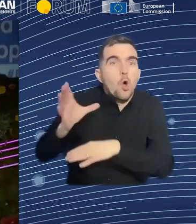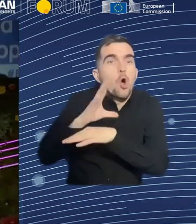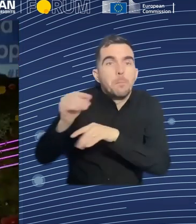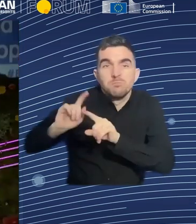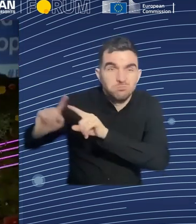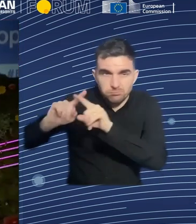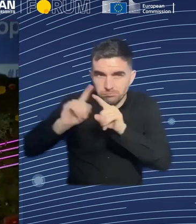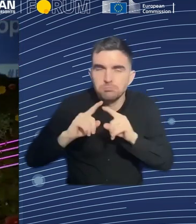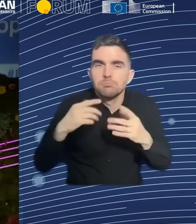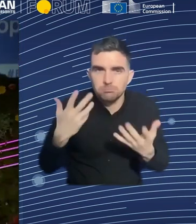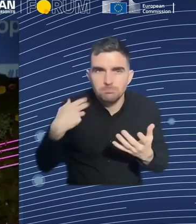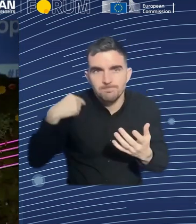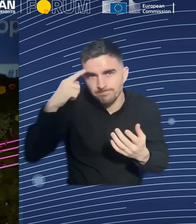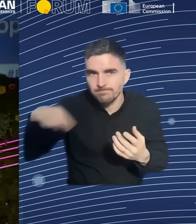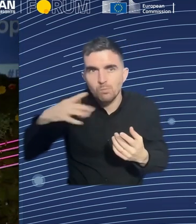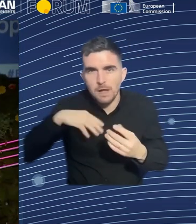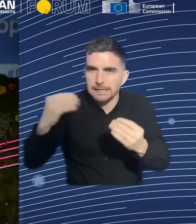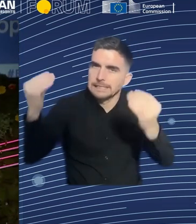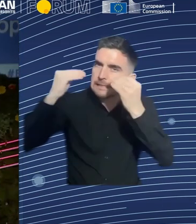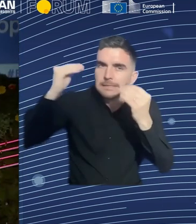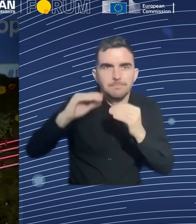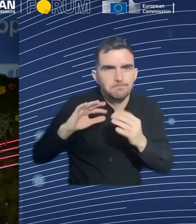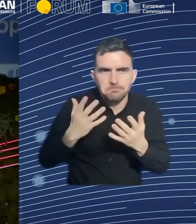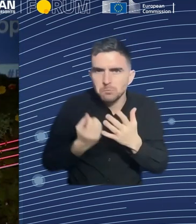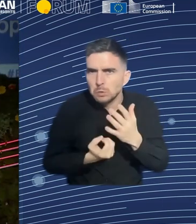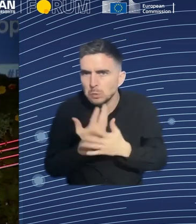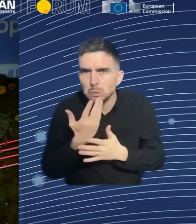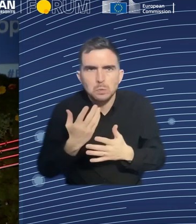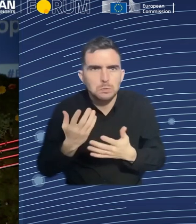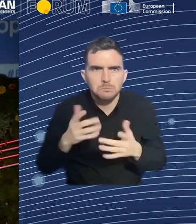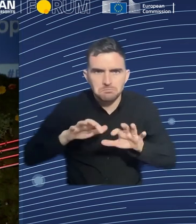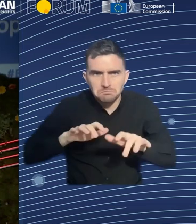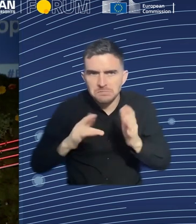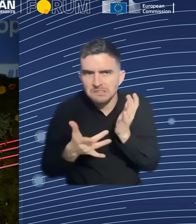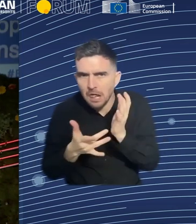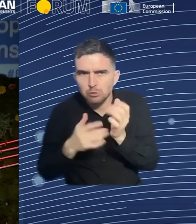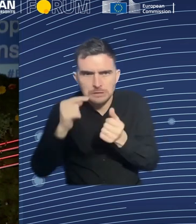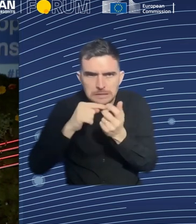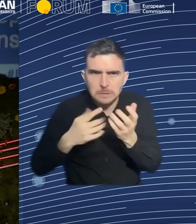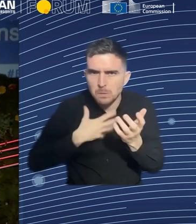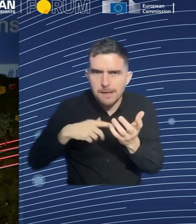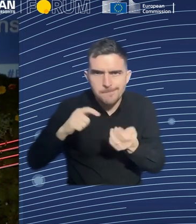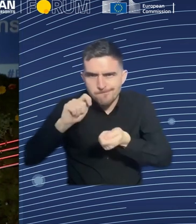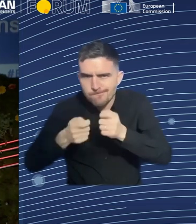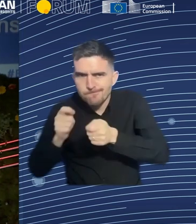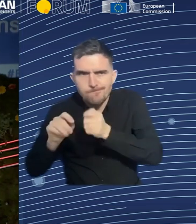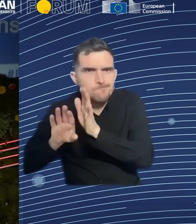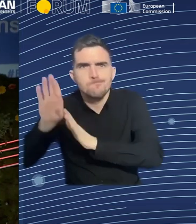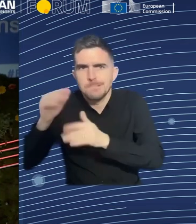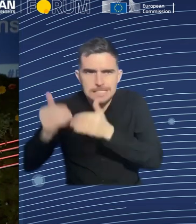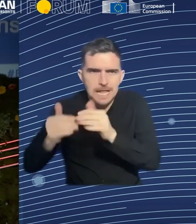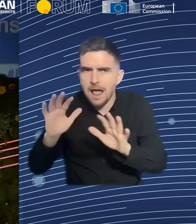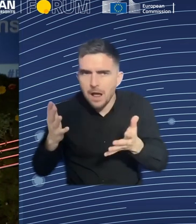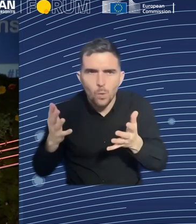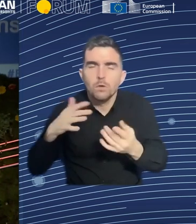implications of the green deal and the green transition on their company, the skills assessment